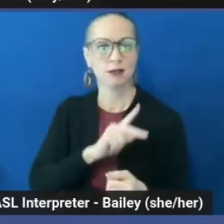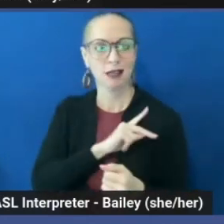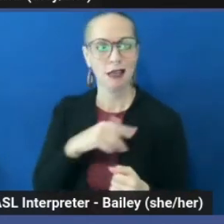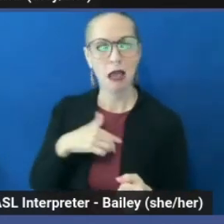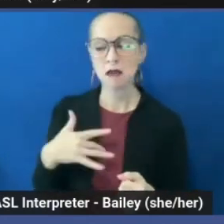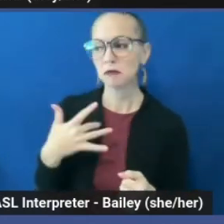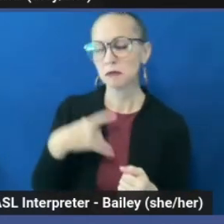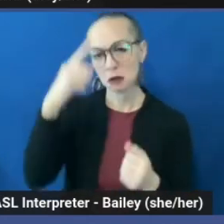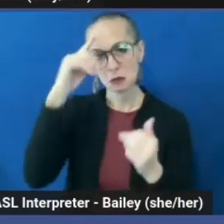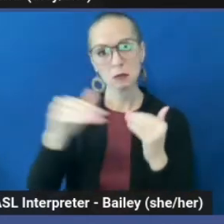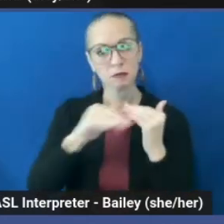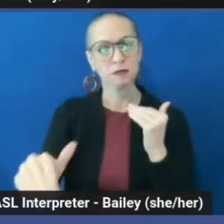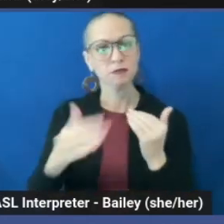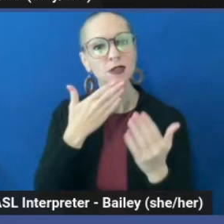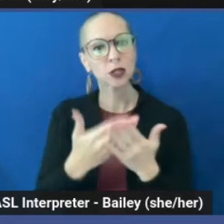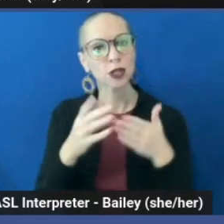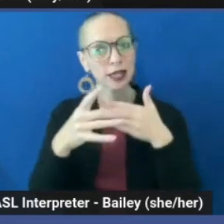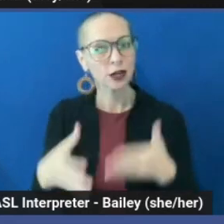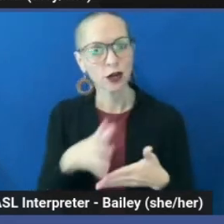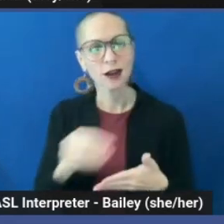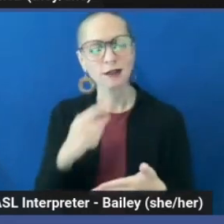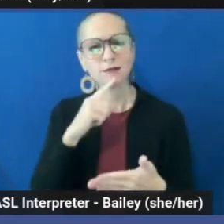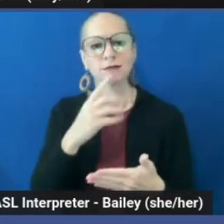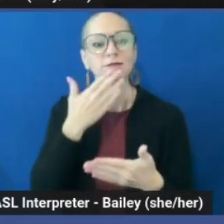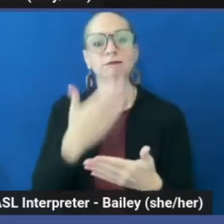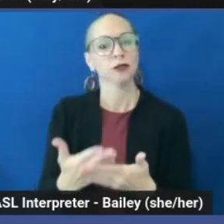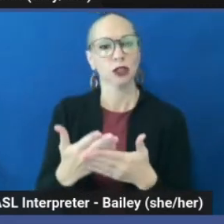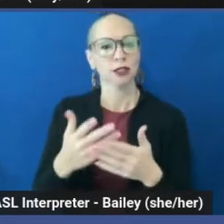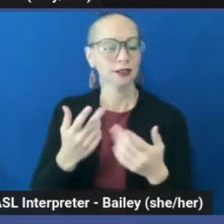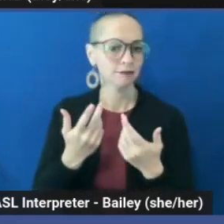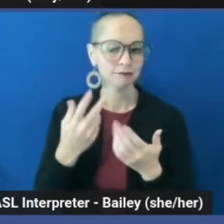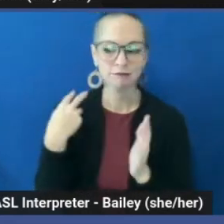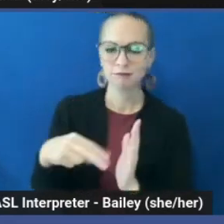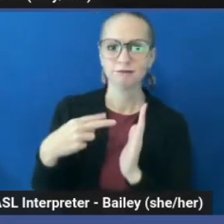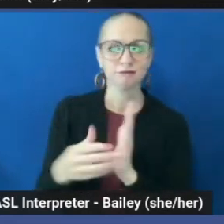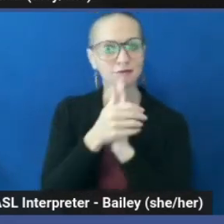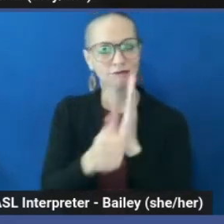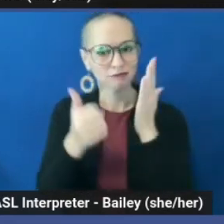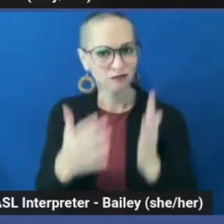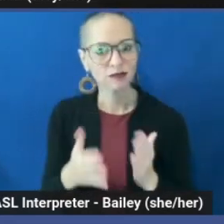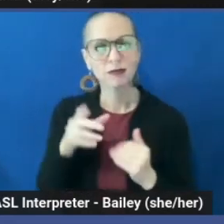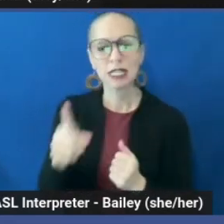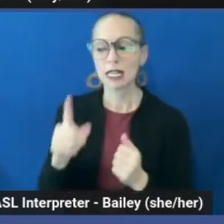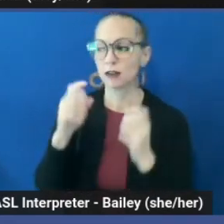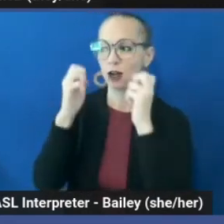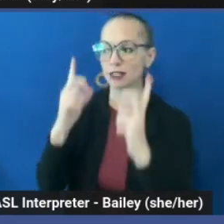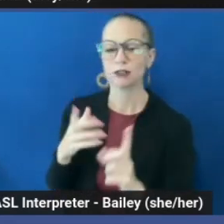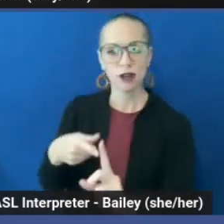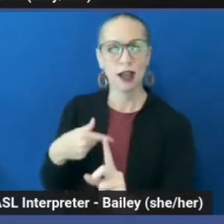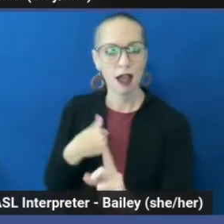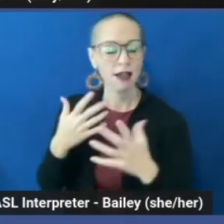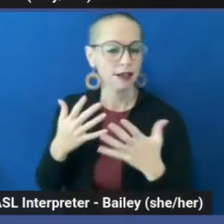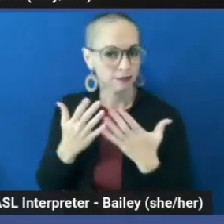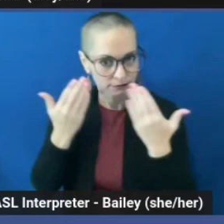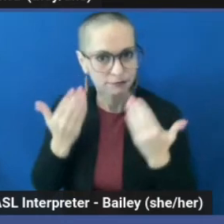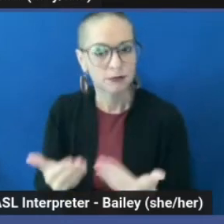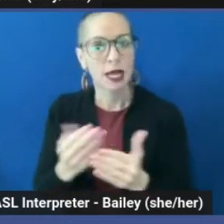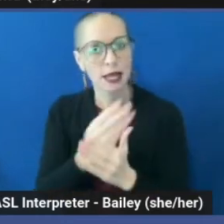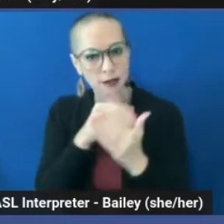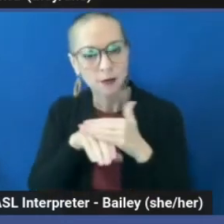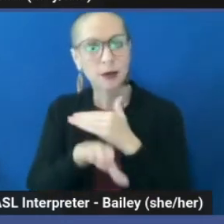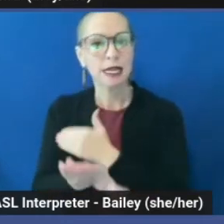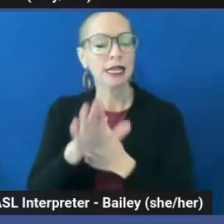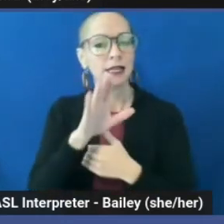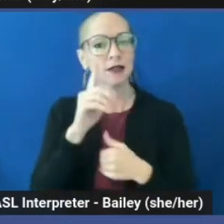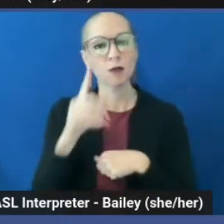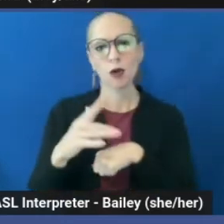stable mind, fine leader, an incredibly talented dancer, and an accomplished educator was working. So I gathered up the courage to go in on